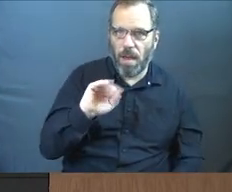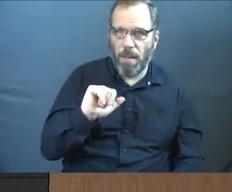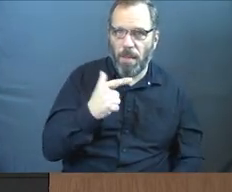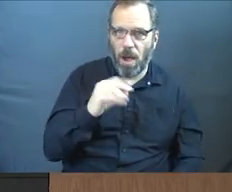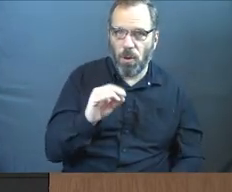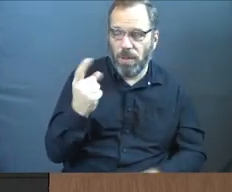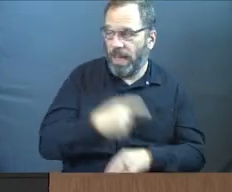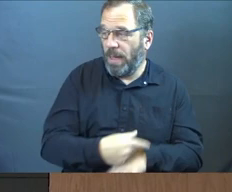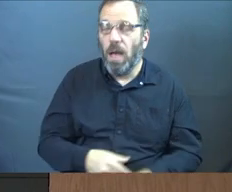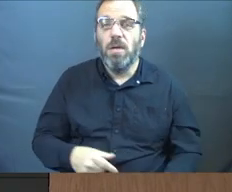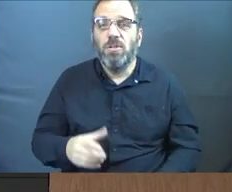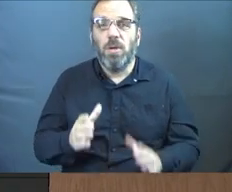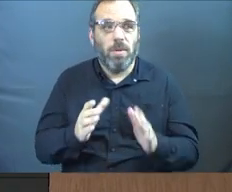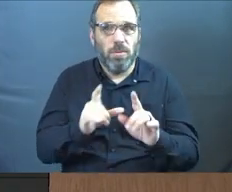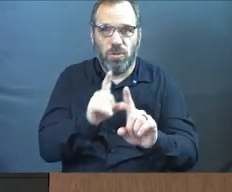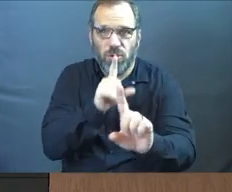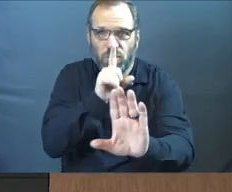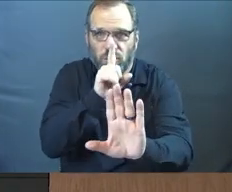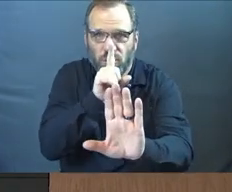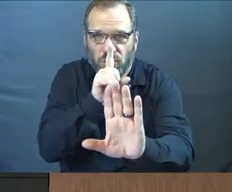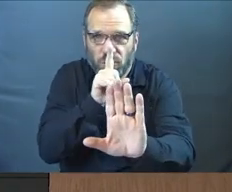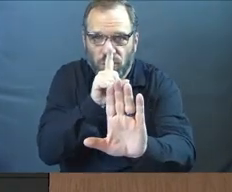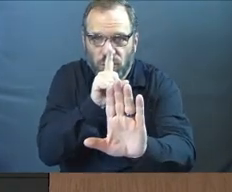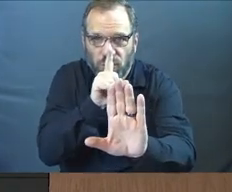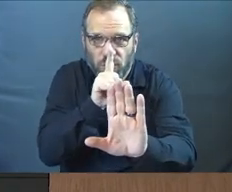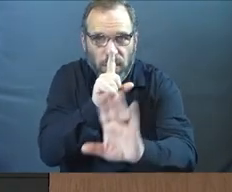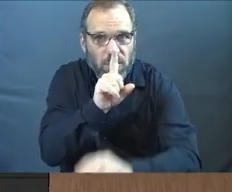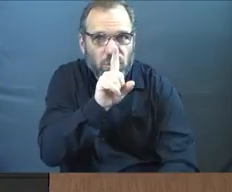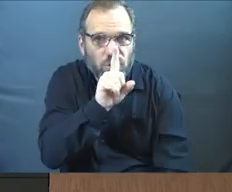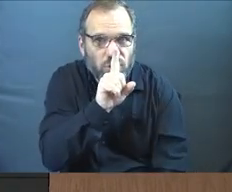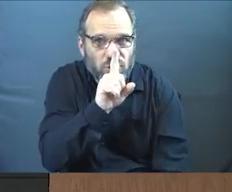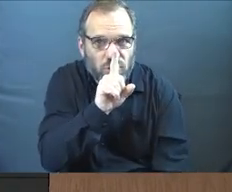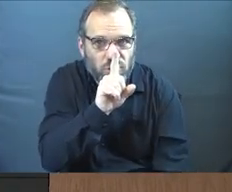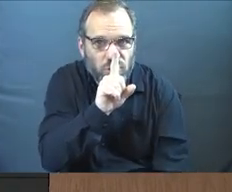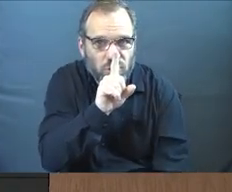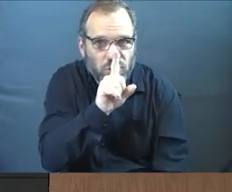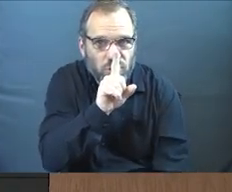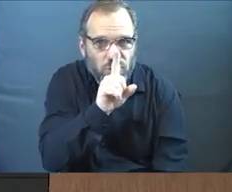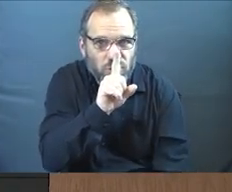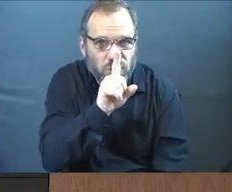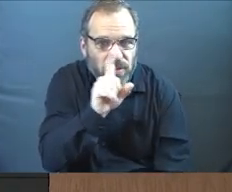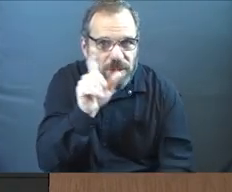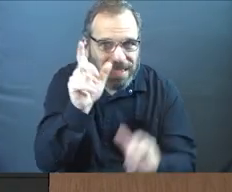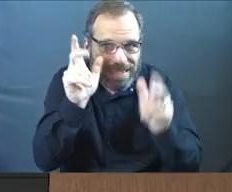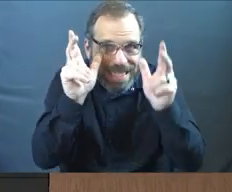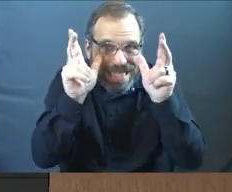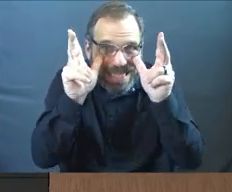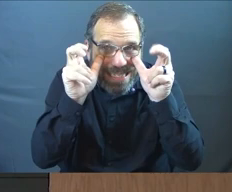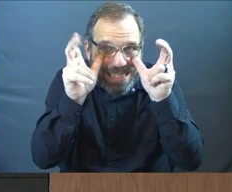And I'm just going to ask for quietness on this moment that you'd be prayerfully listening.